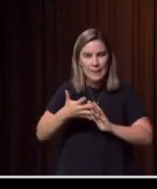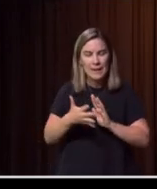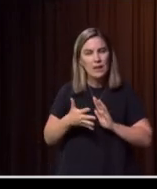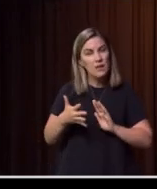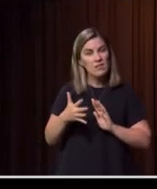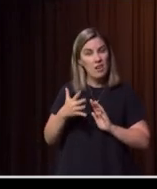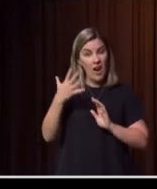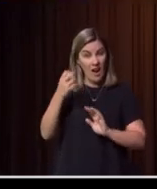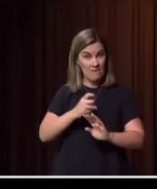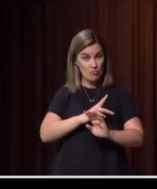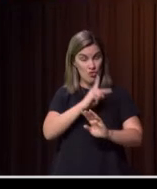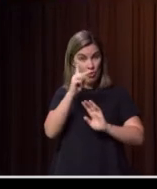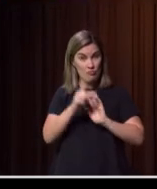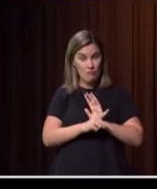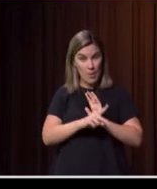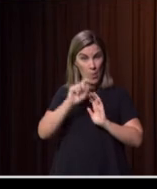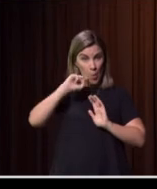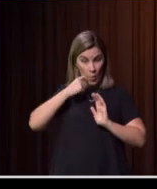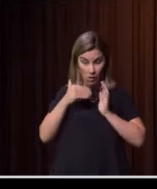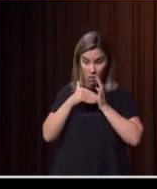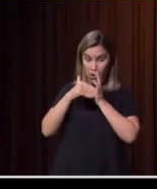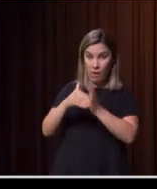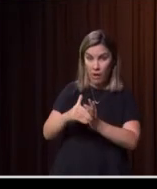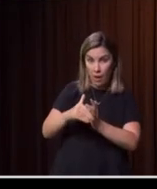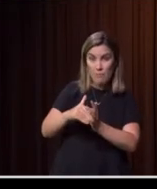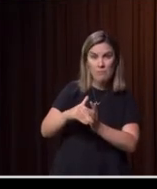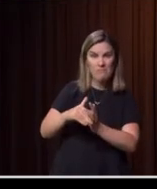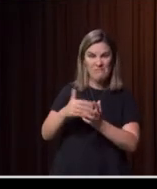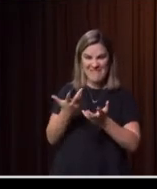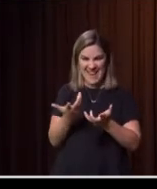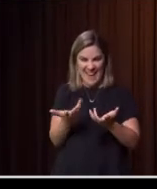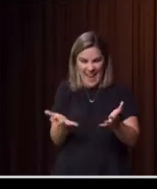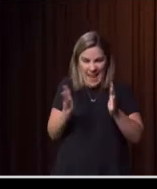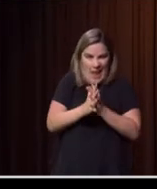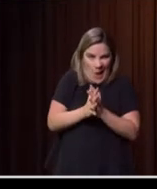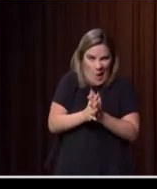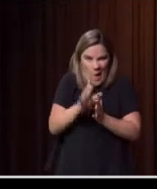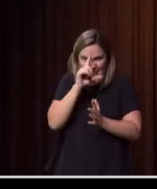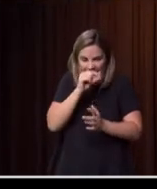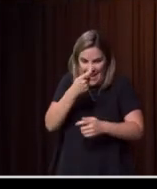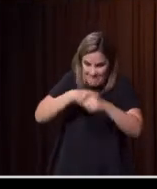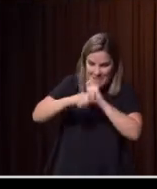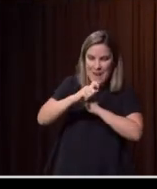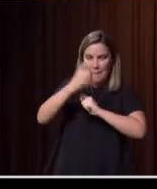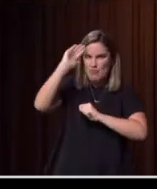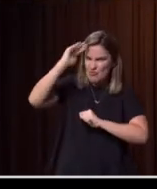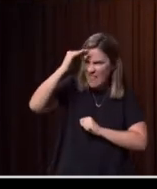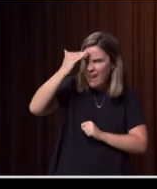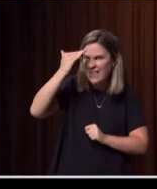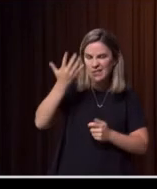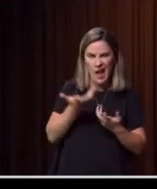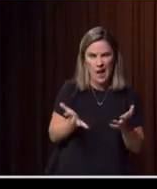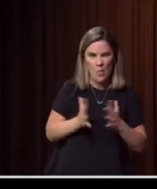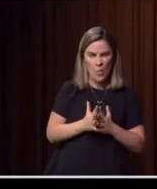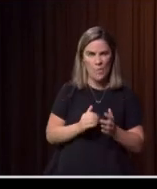be able to put their lives back together and, and feel strengthened? How can they be resilient? I think it's